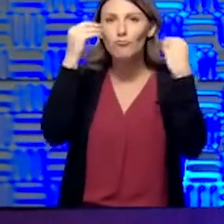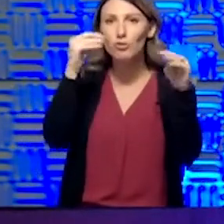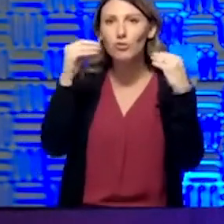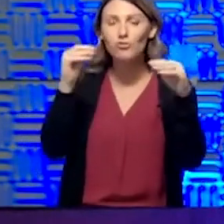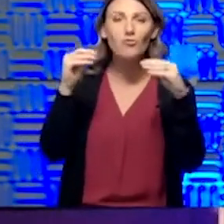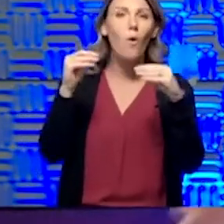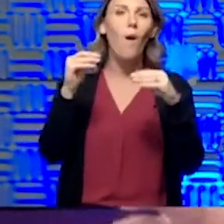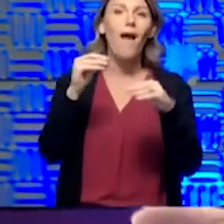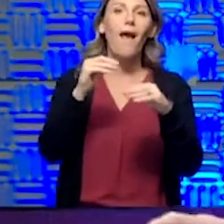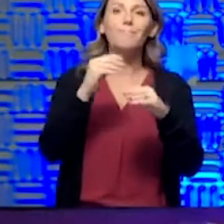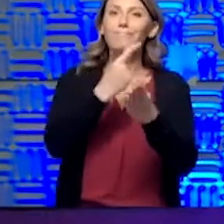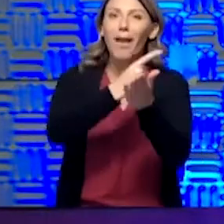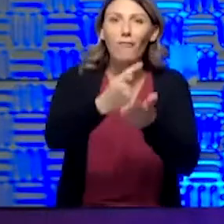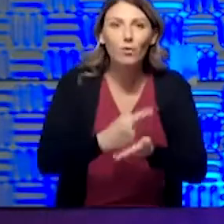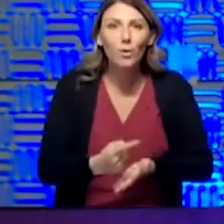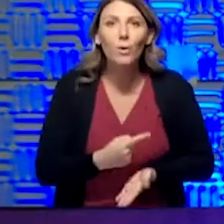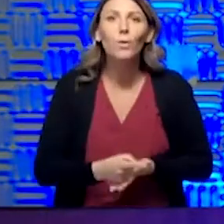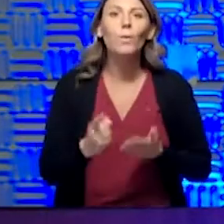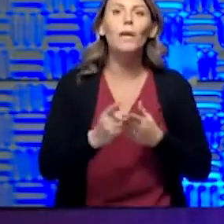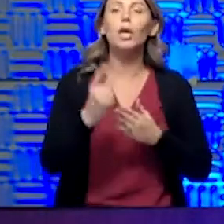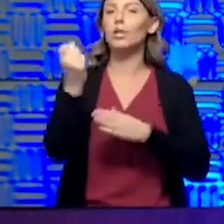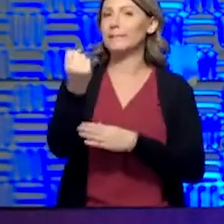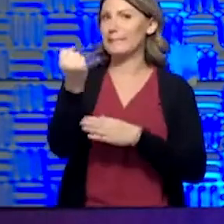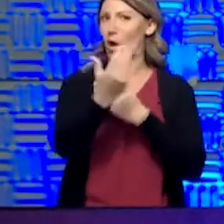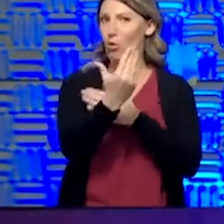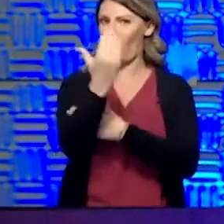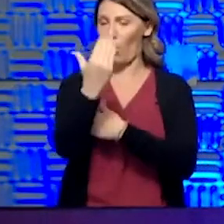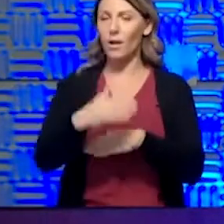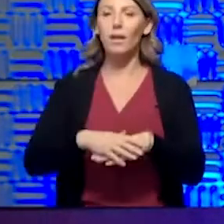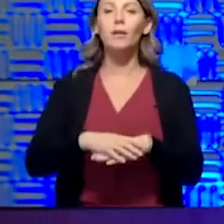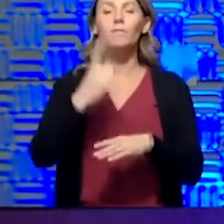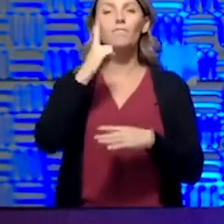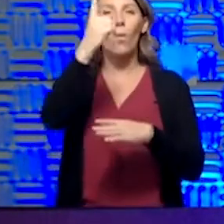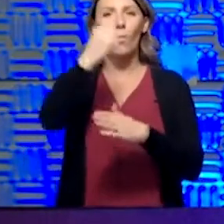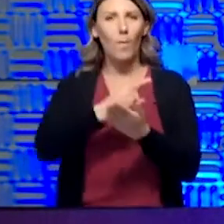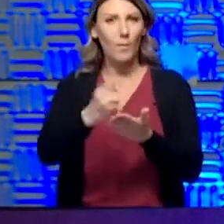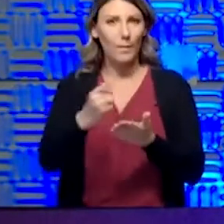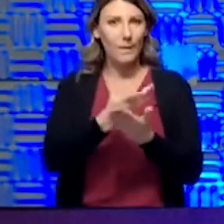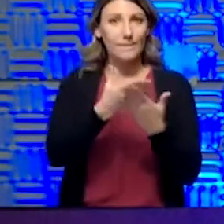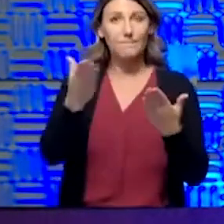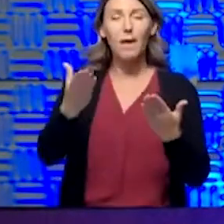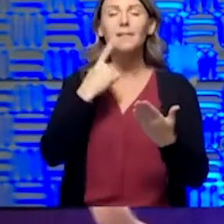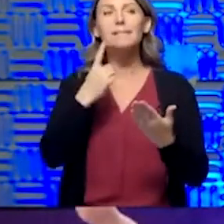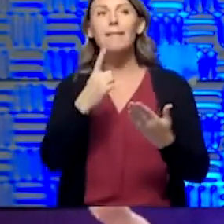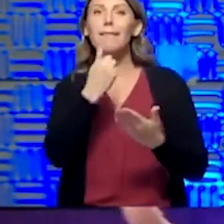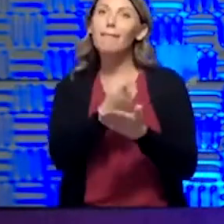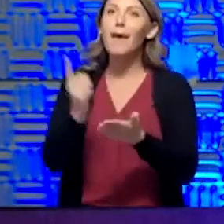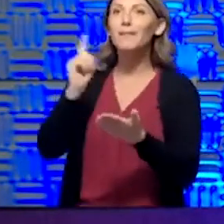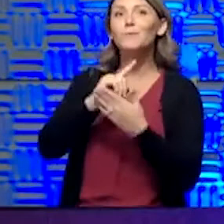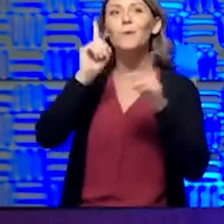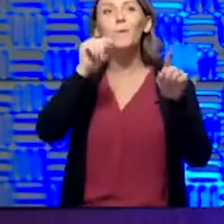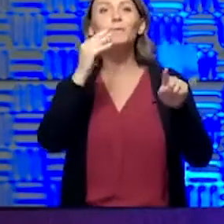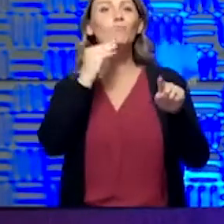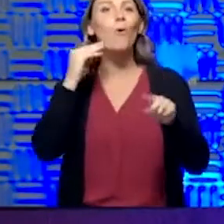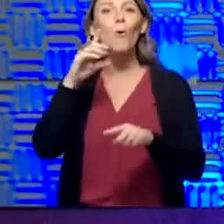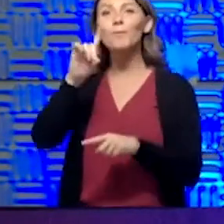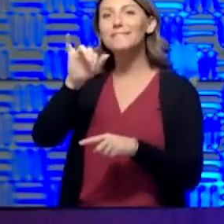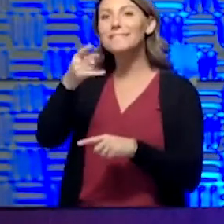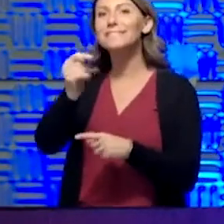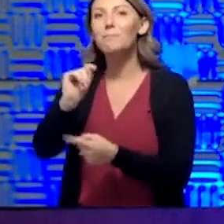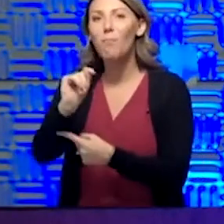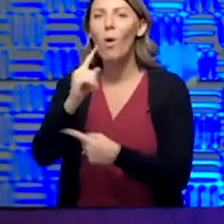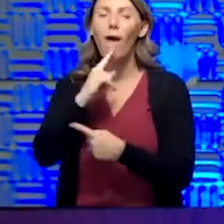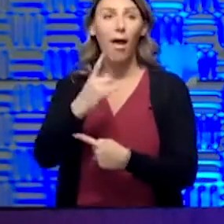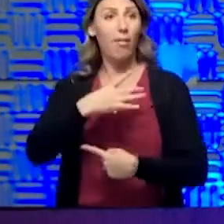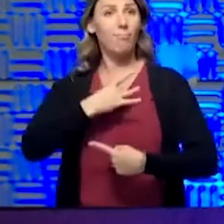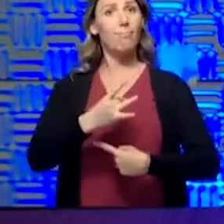Saturday to get the week's supplies. And last week I even ventured out to Home Depot. And those are all places I like to go. And I